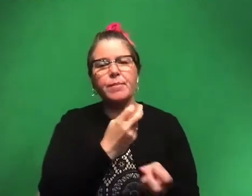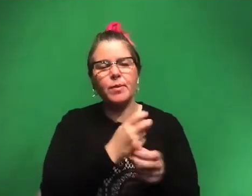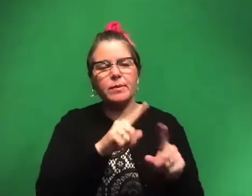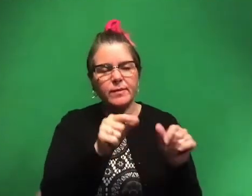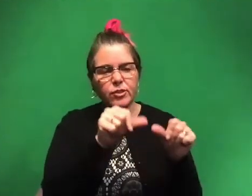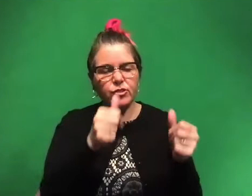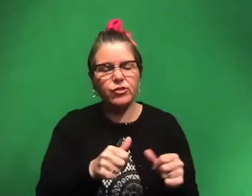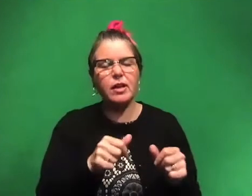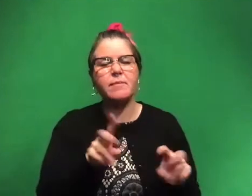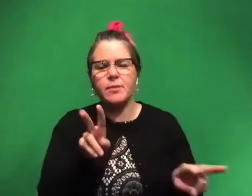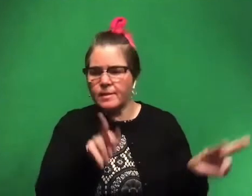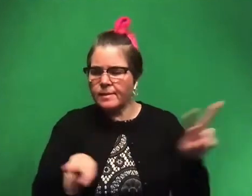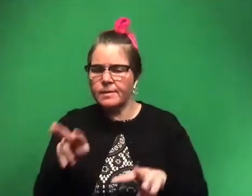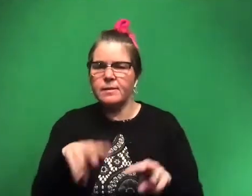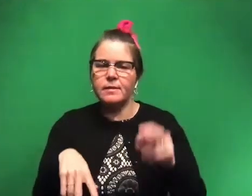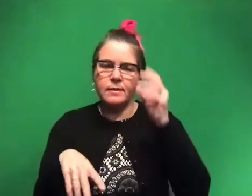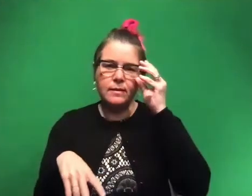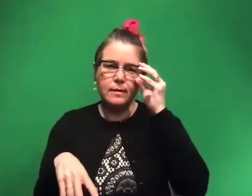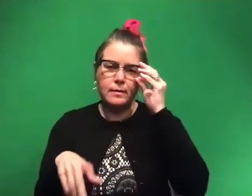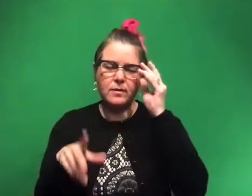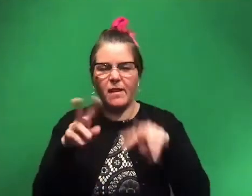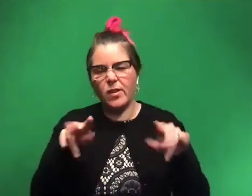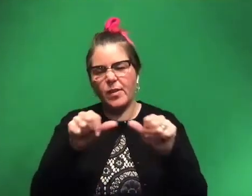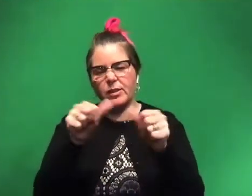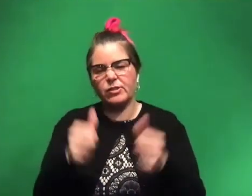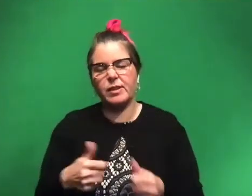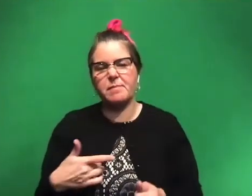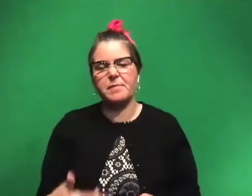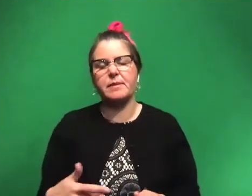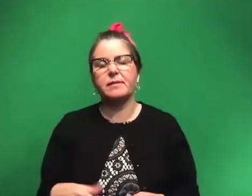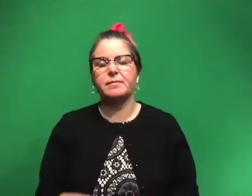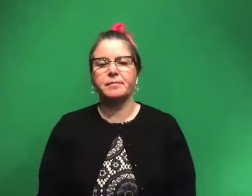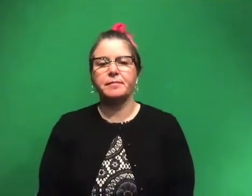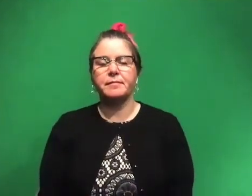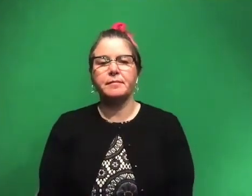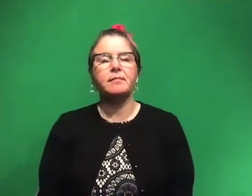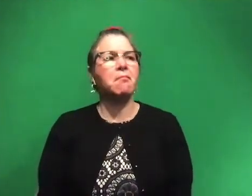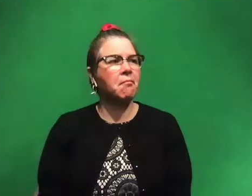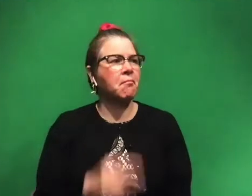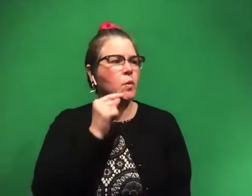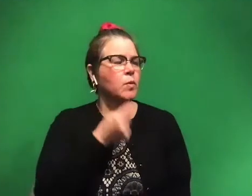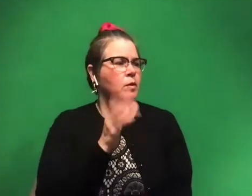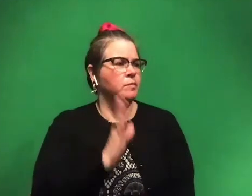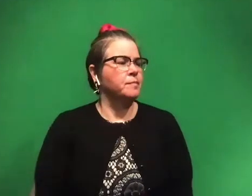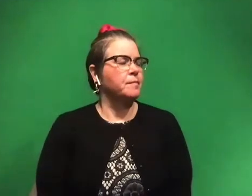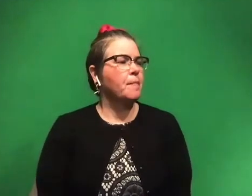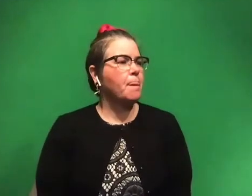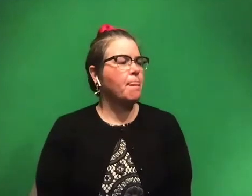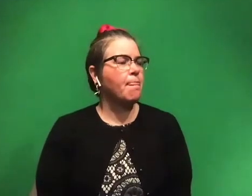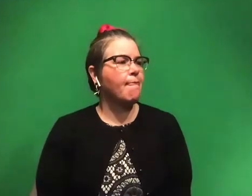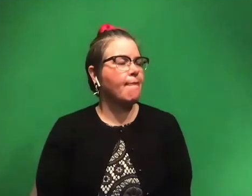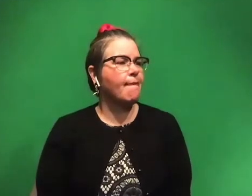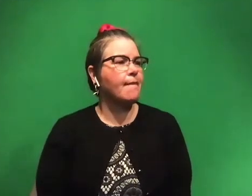them. So you kind of look at the shape of the shape of them more like. Cool. Awesome. Um, let's see.